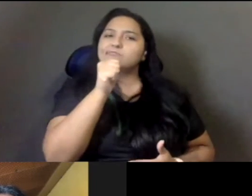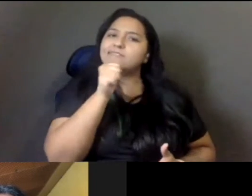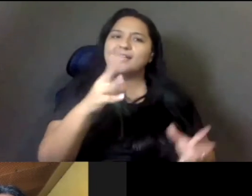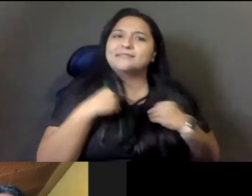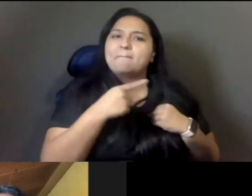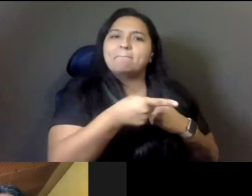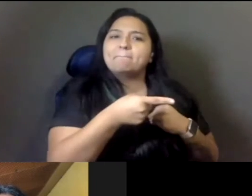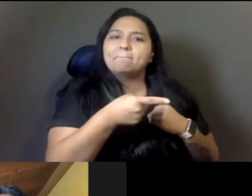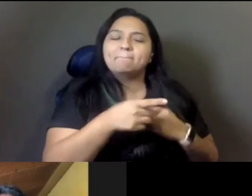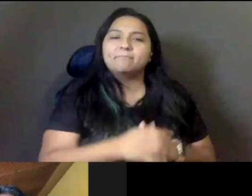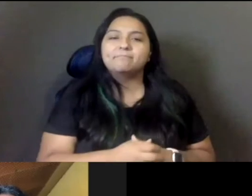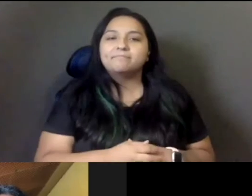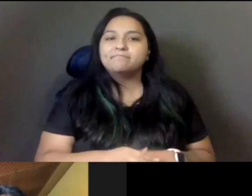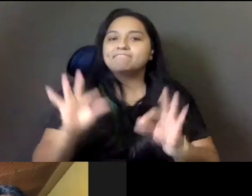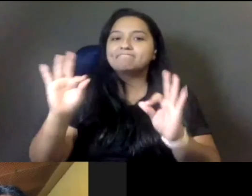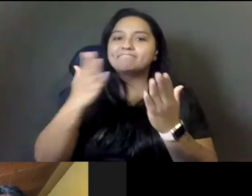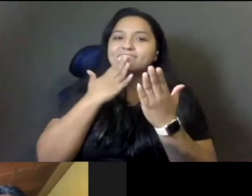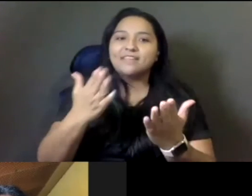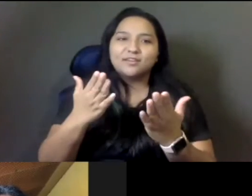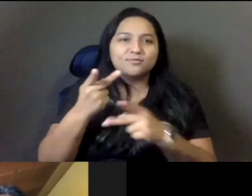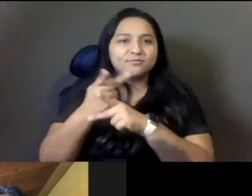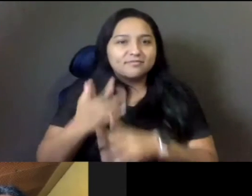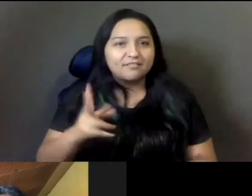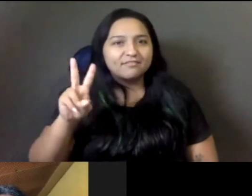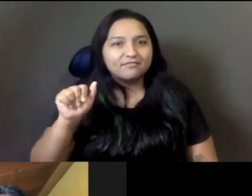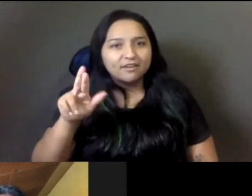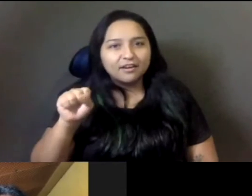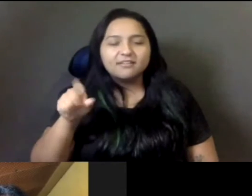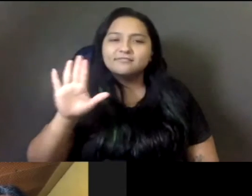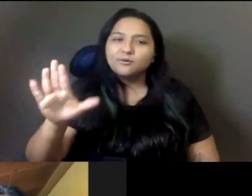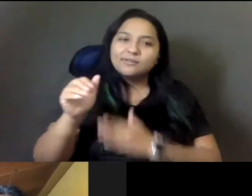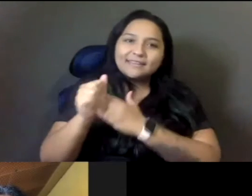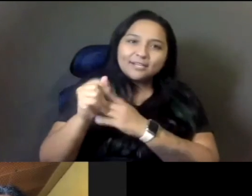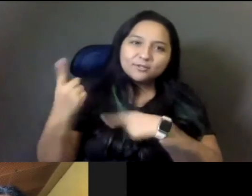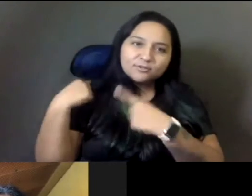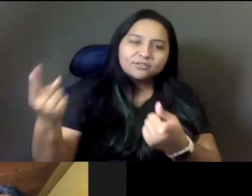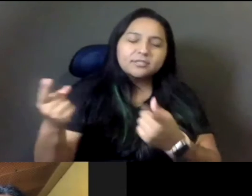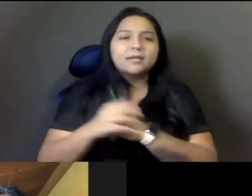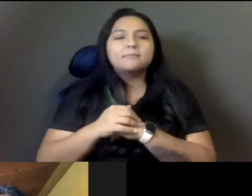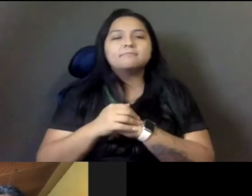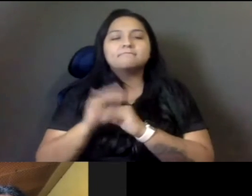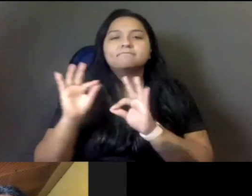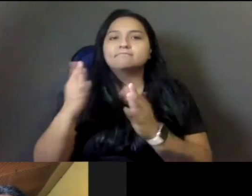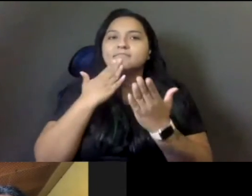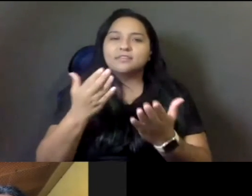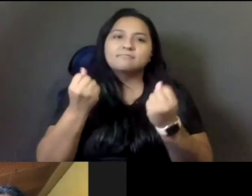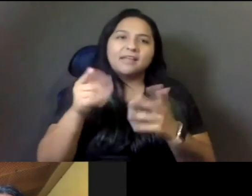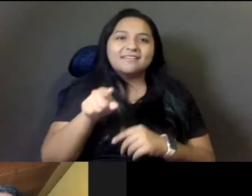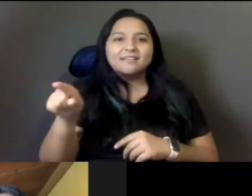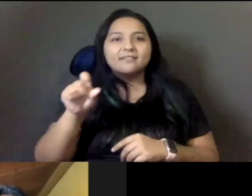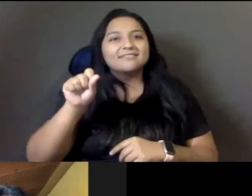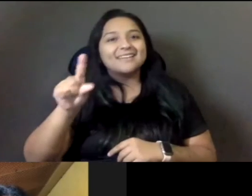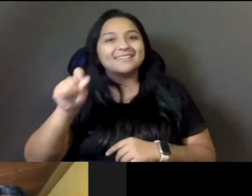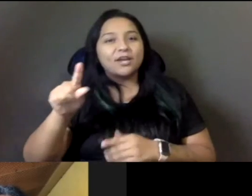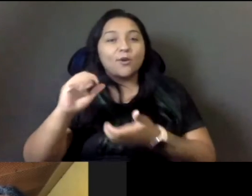Vargas. Thank you for your leadership. Thank you for your partnership. I know, um, several of our San Diego partners have spoken really highly about you. We're really excited